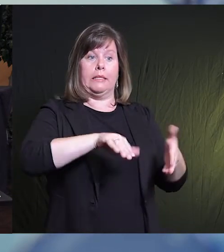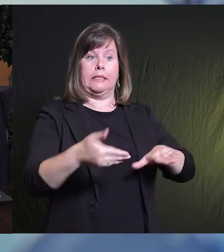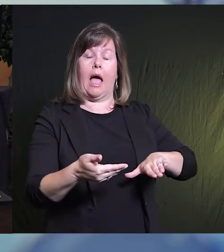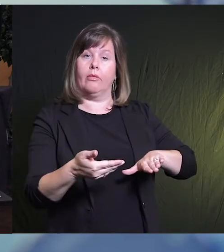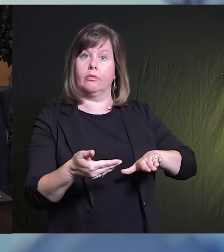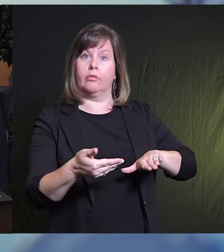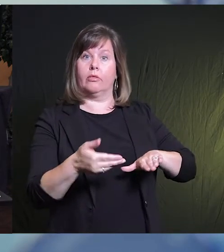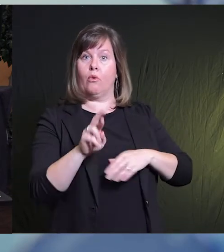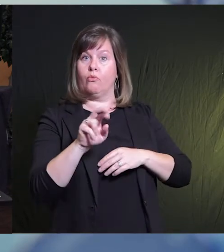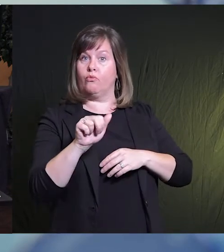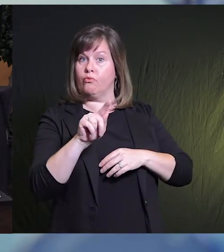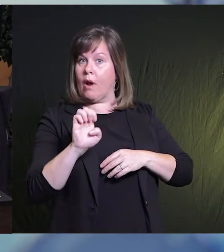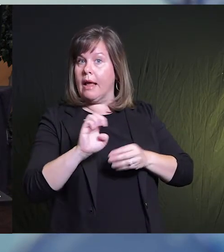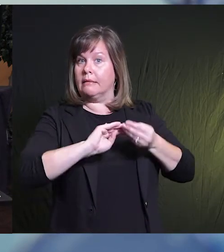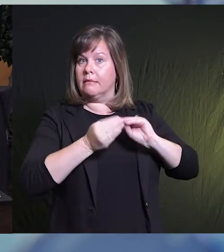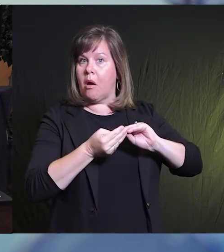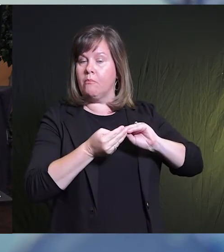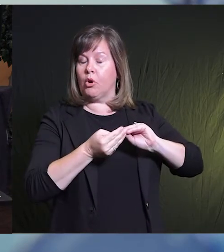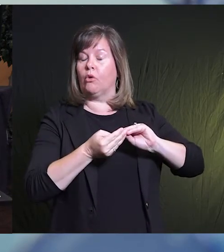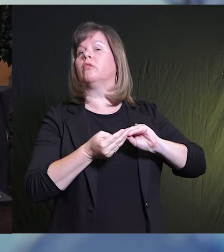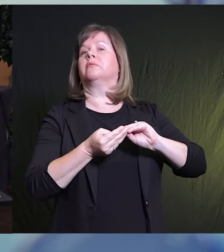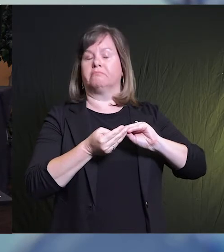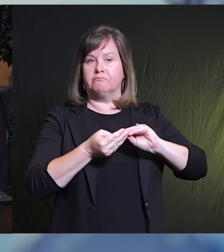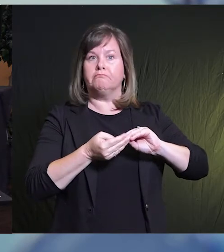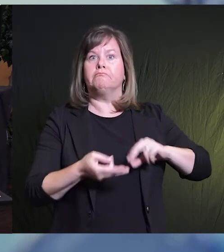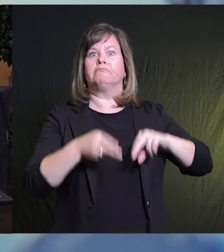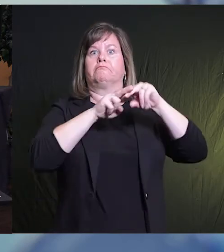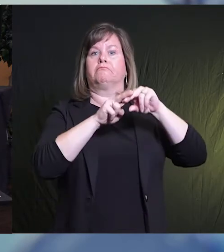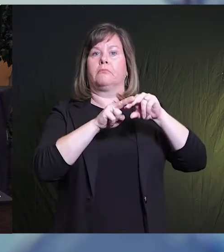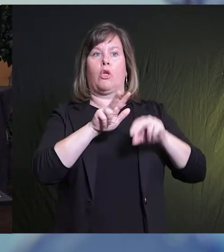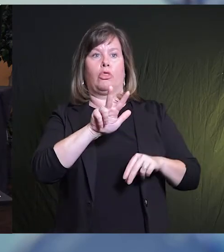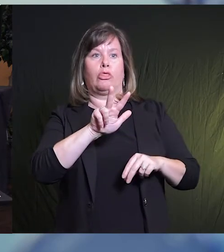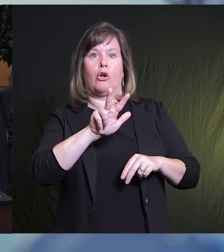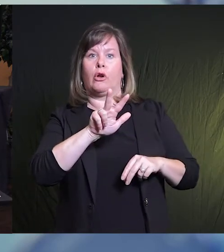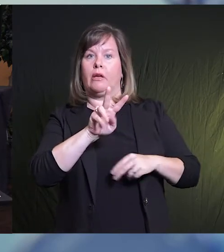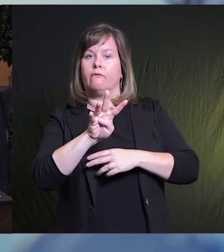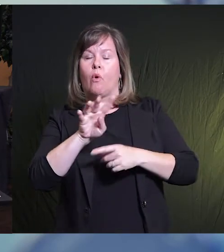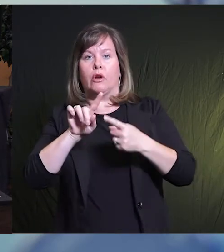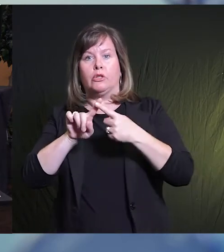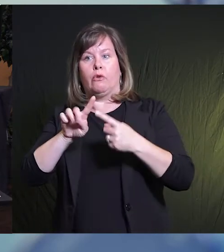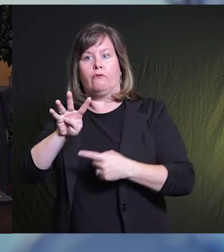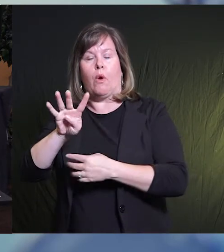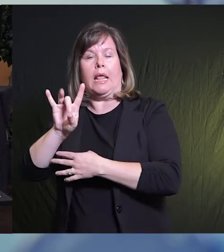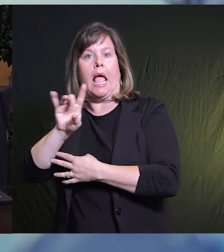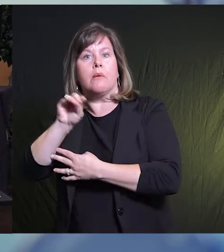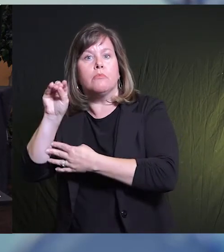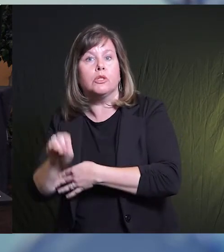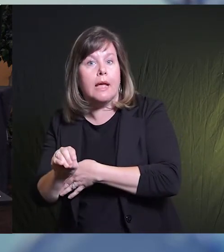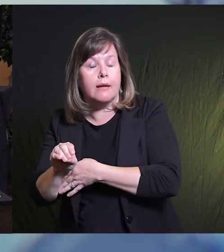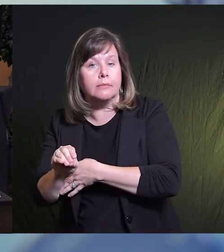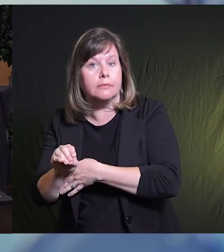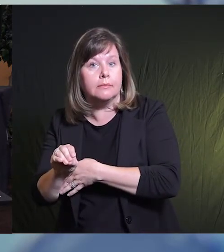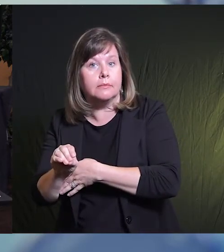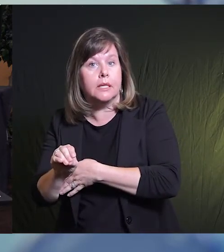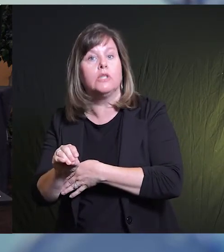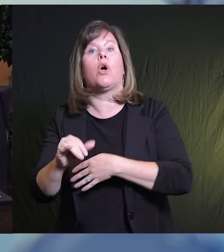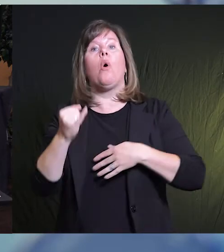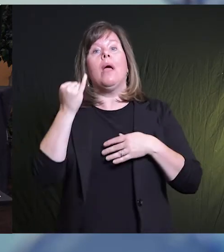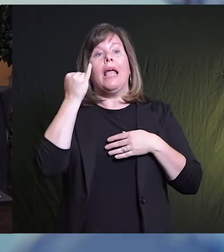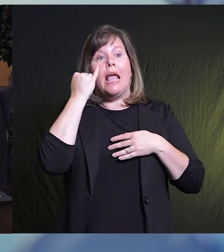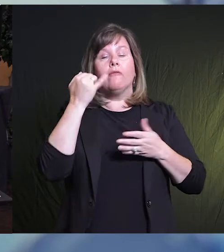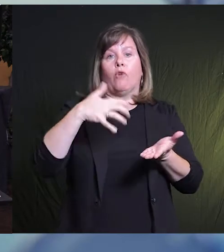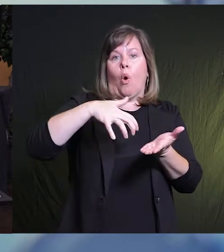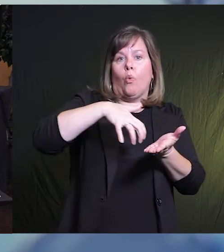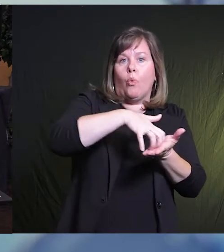peak death rate by 34 to 58 percent. Absent other changes in epidemic epidemic dynamics even